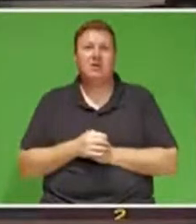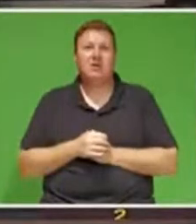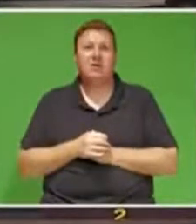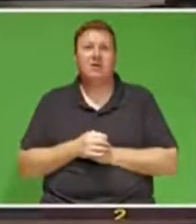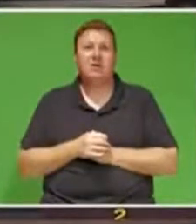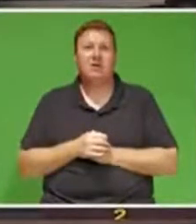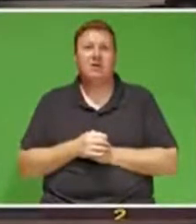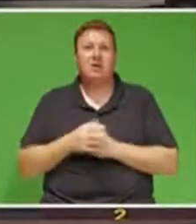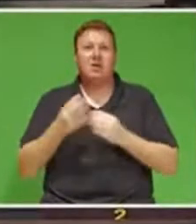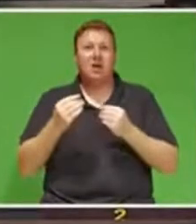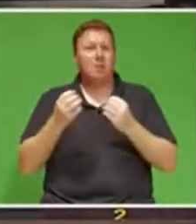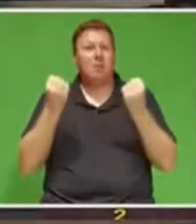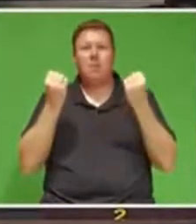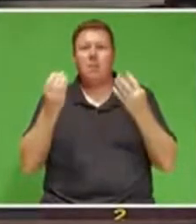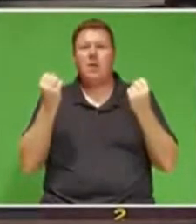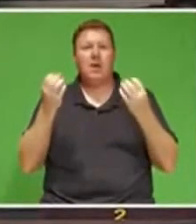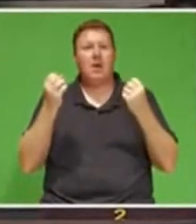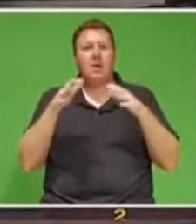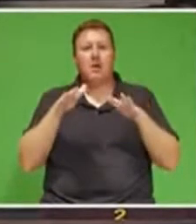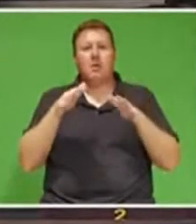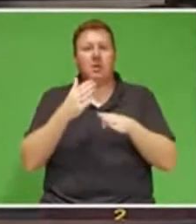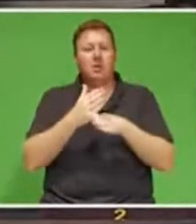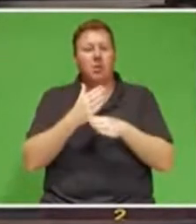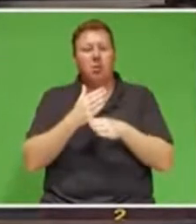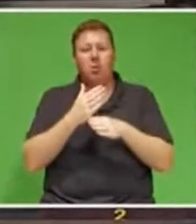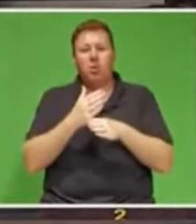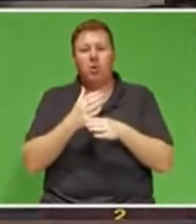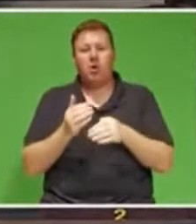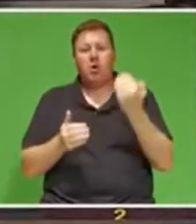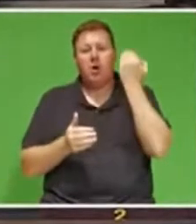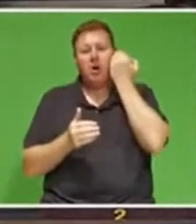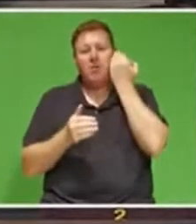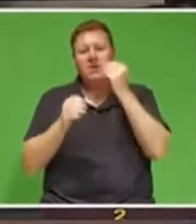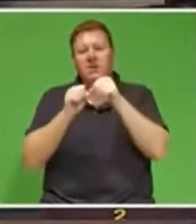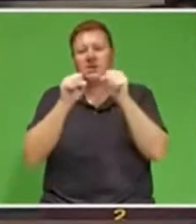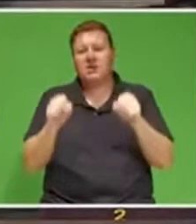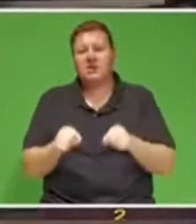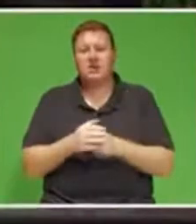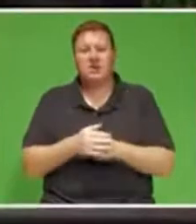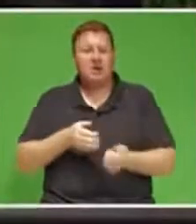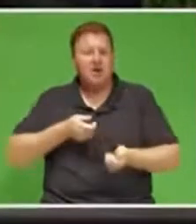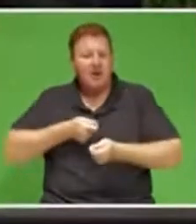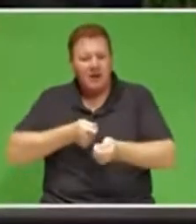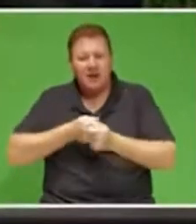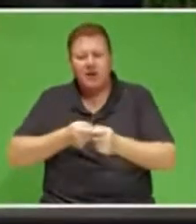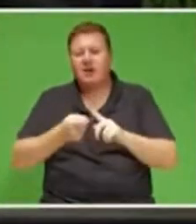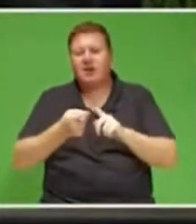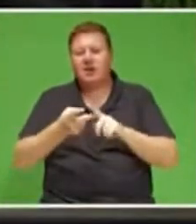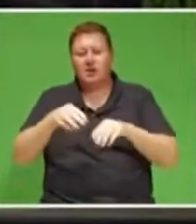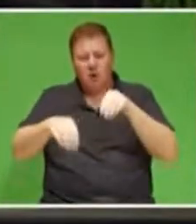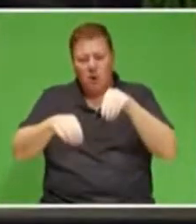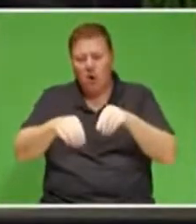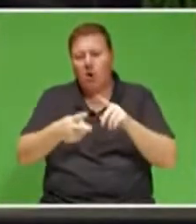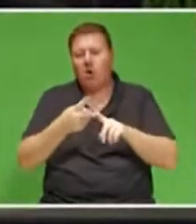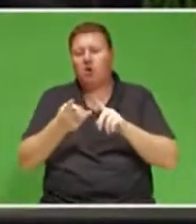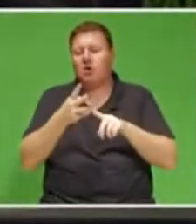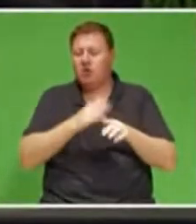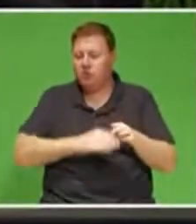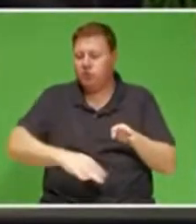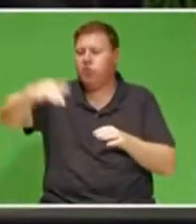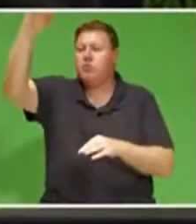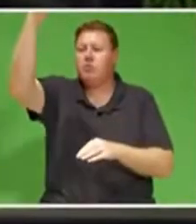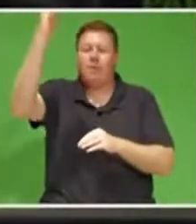hordes of people who work in our government system, from the cleaners to the gardeners right up to the top,